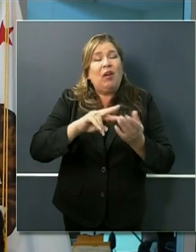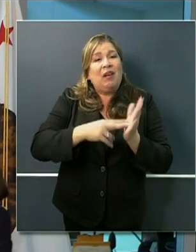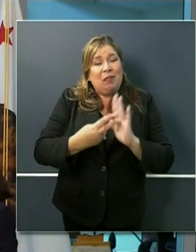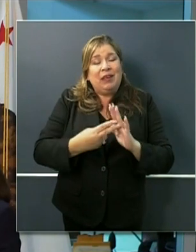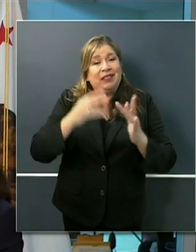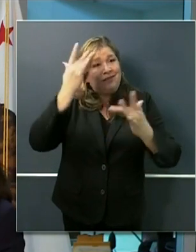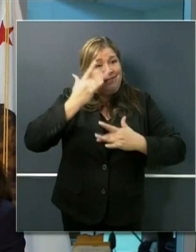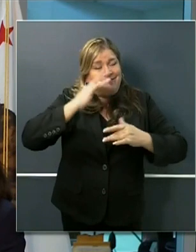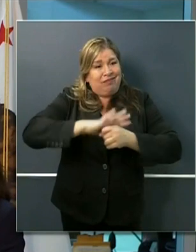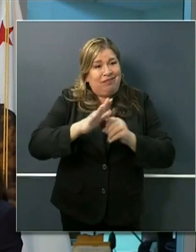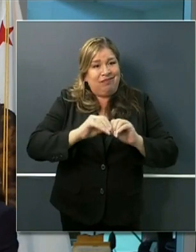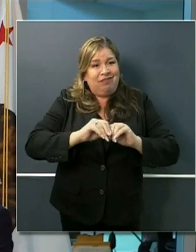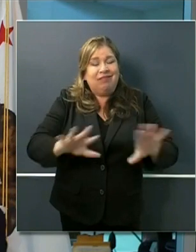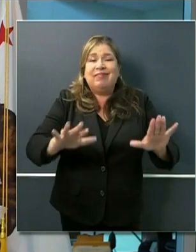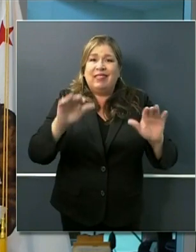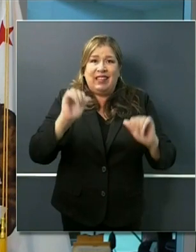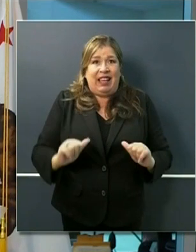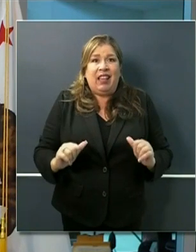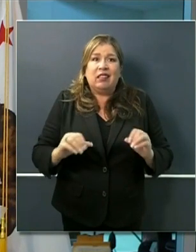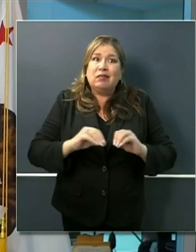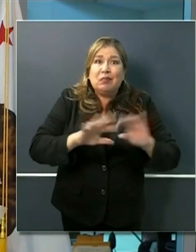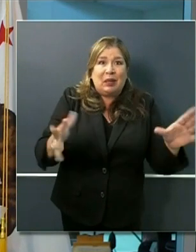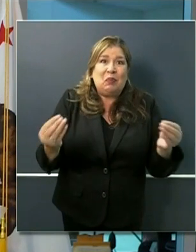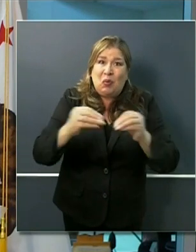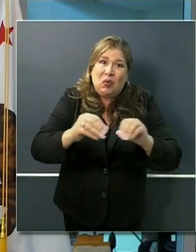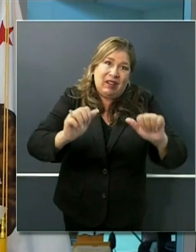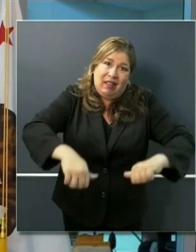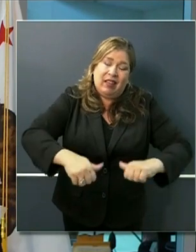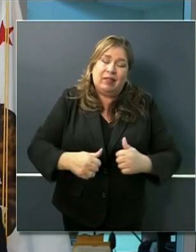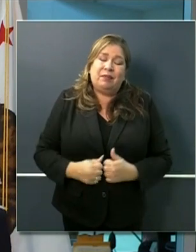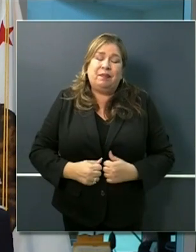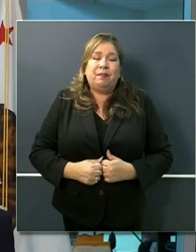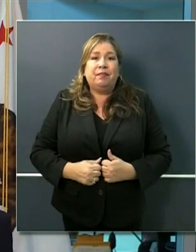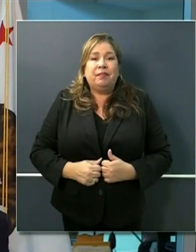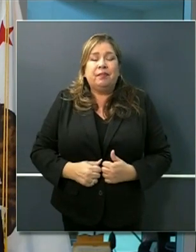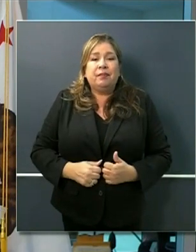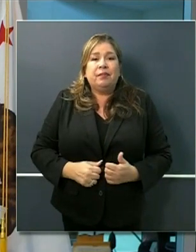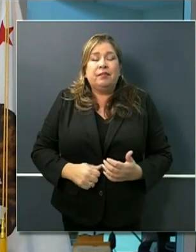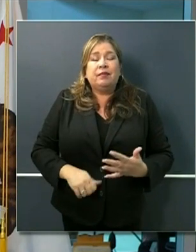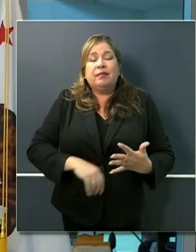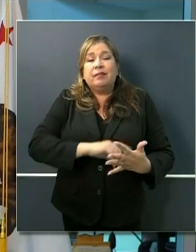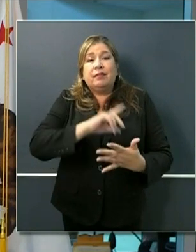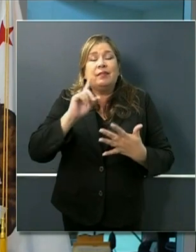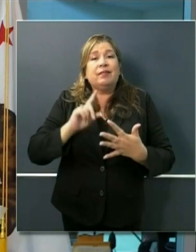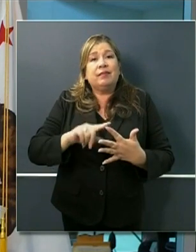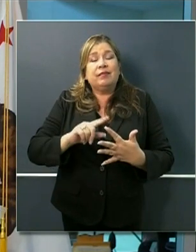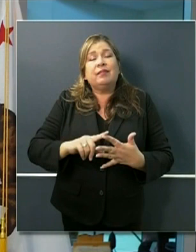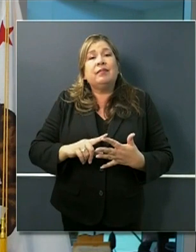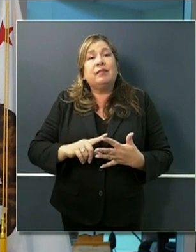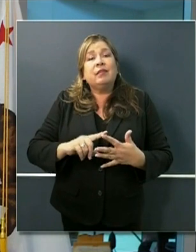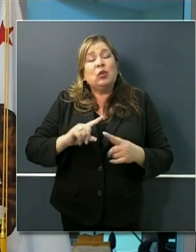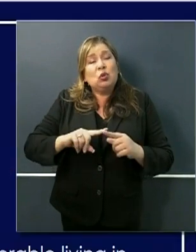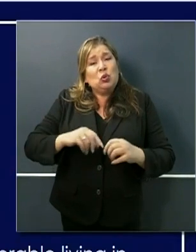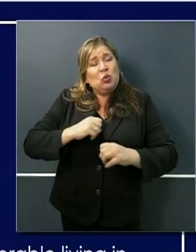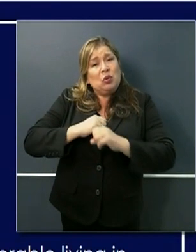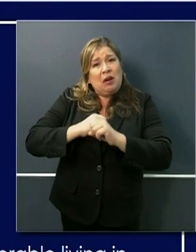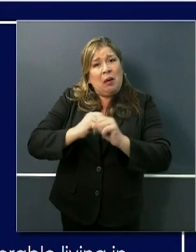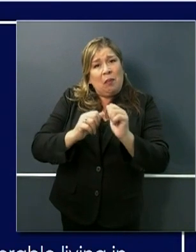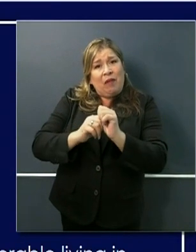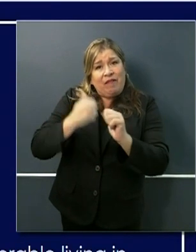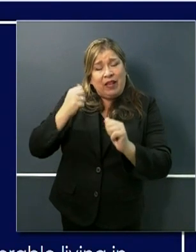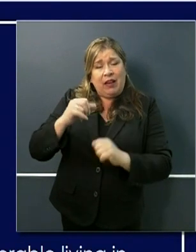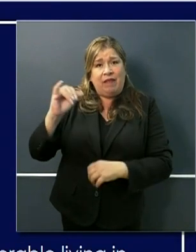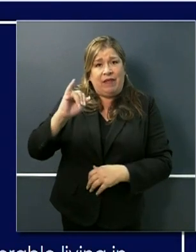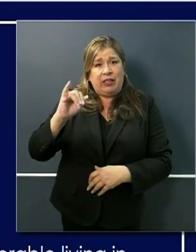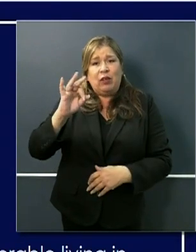-19 number two the ability to prevent infection in people who are at risk for severe COVID